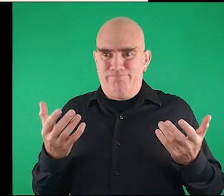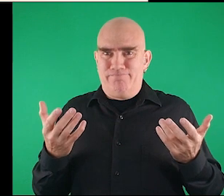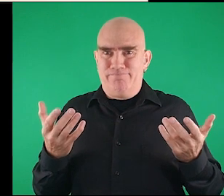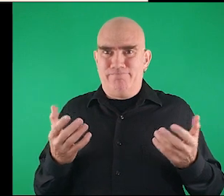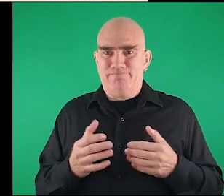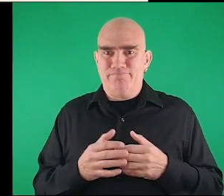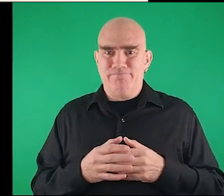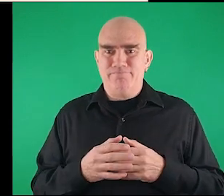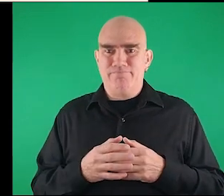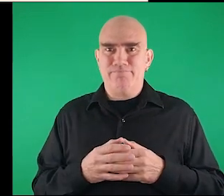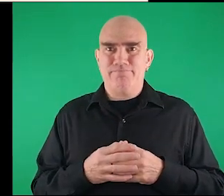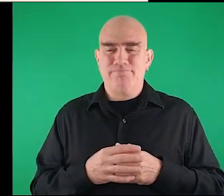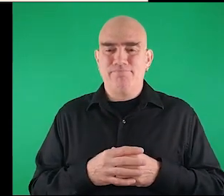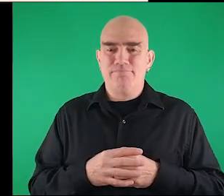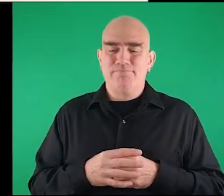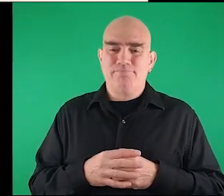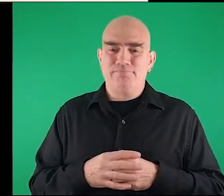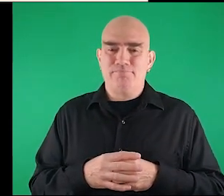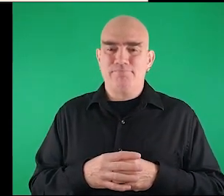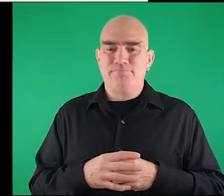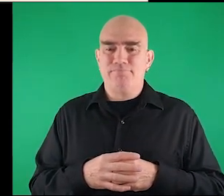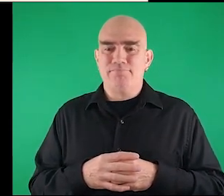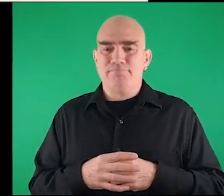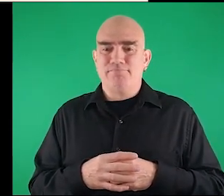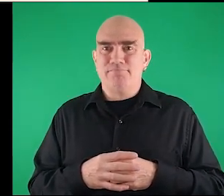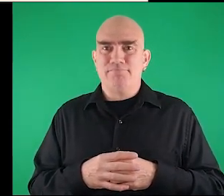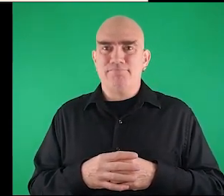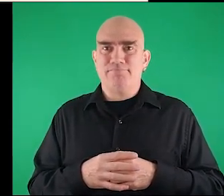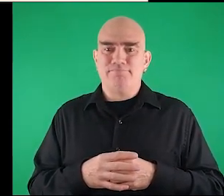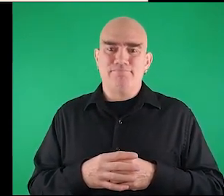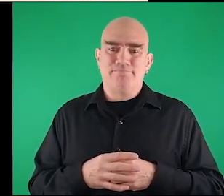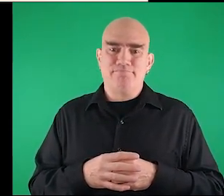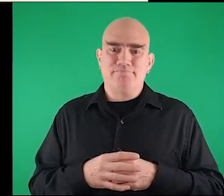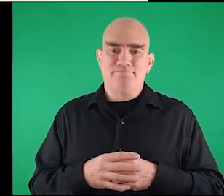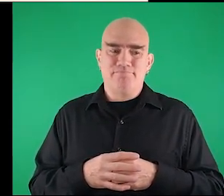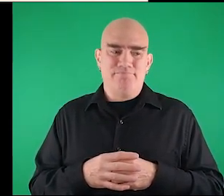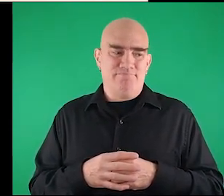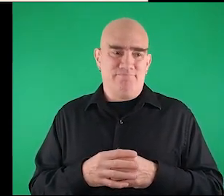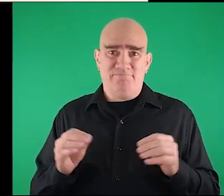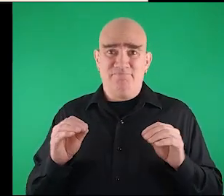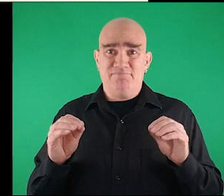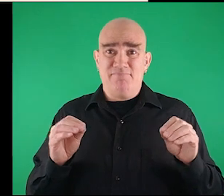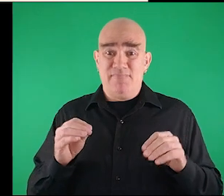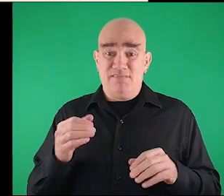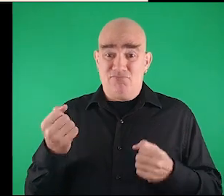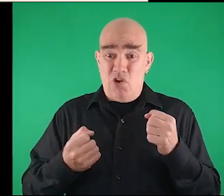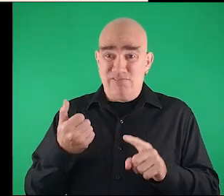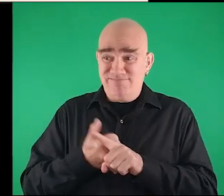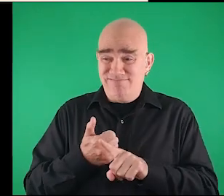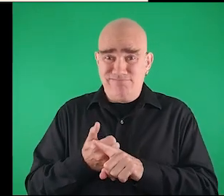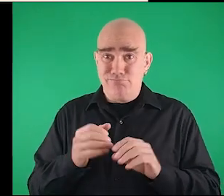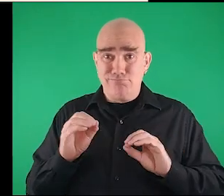and that don't have any accessible that but uh